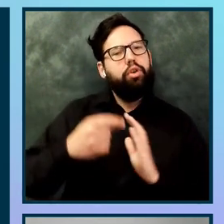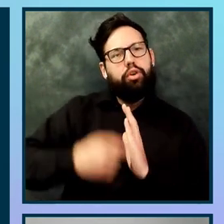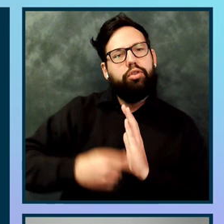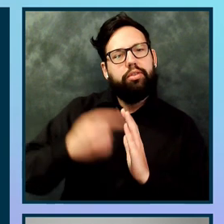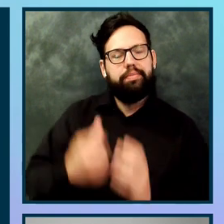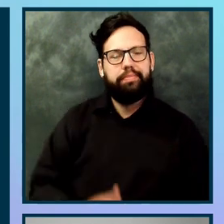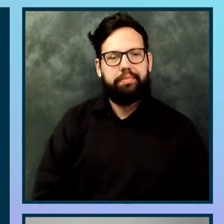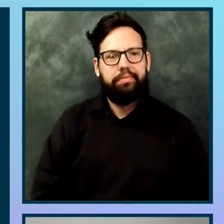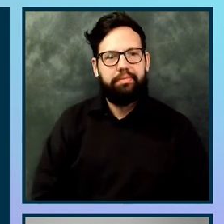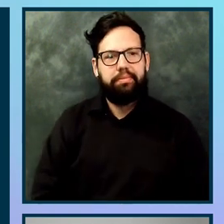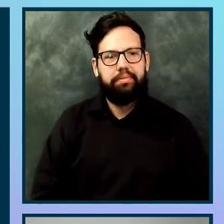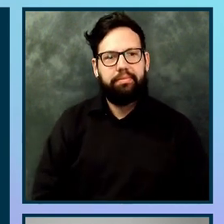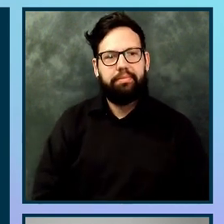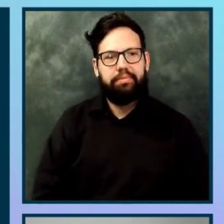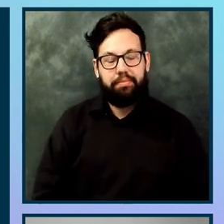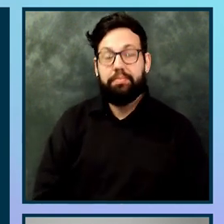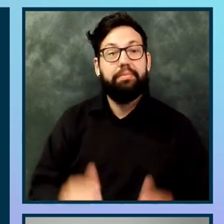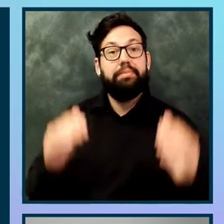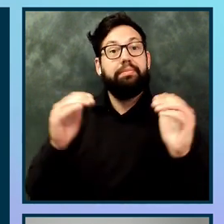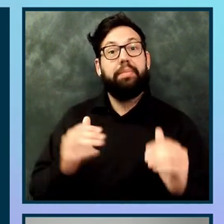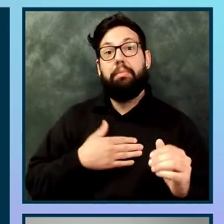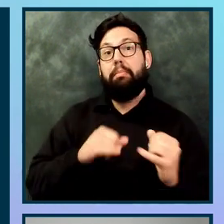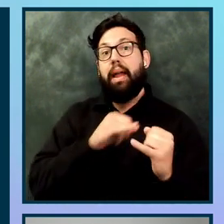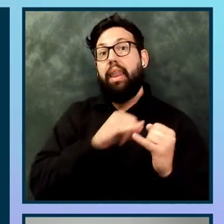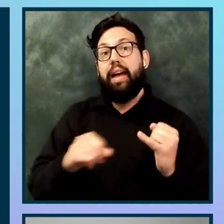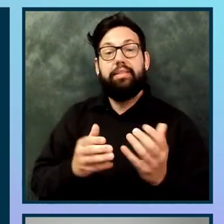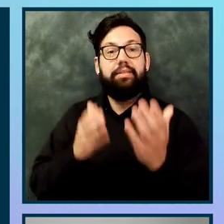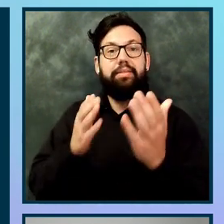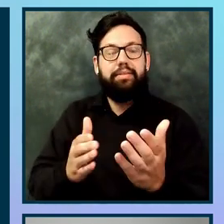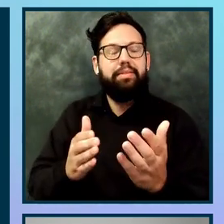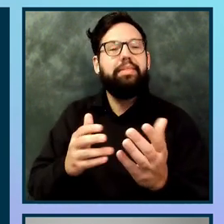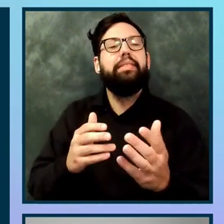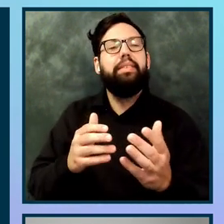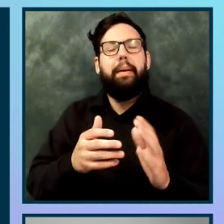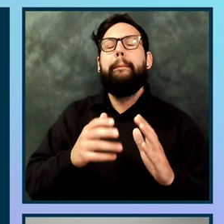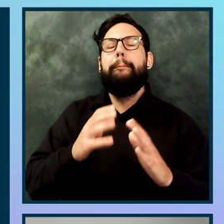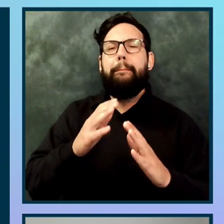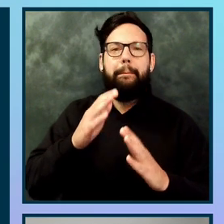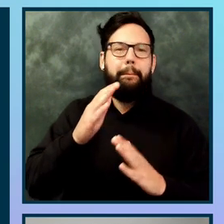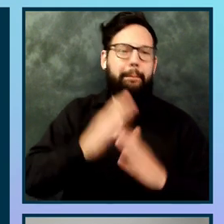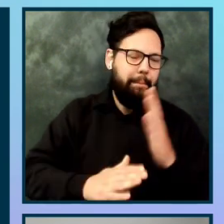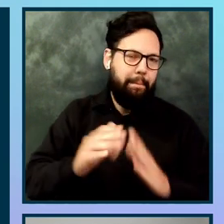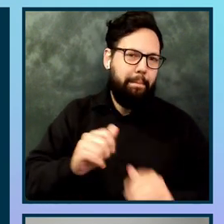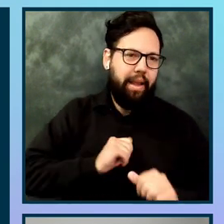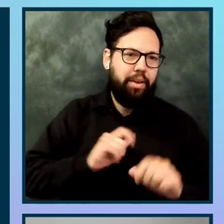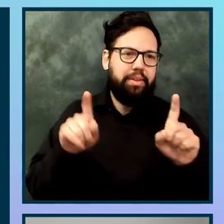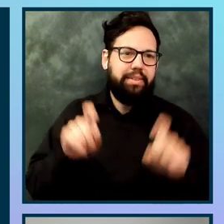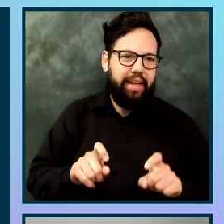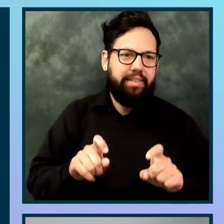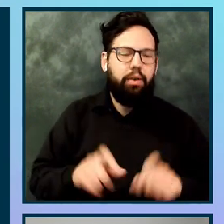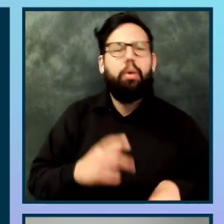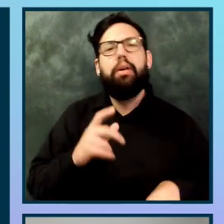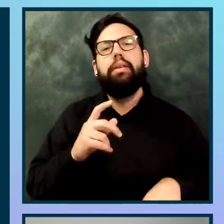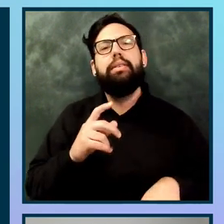And the last recommendation that I give you is do manual tests or simulation tests. We talk about only 20 to 50